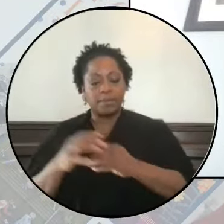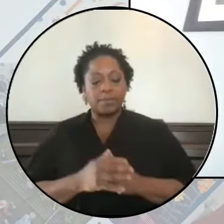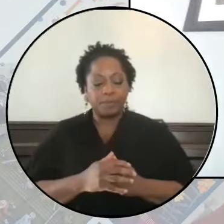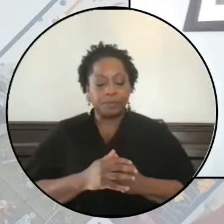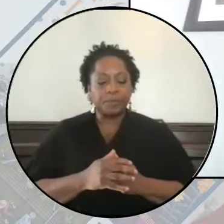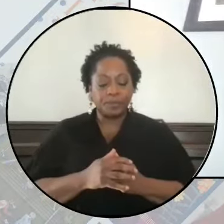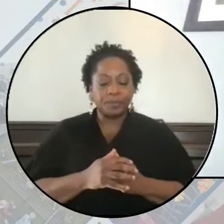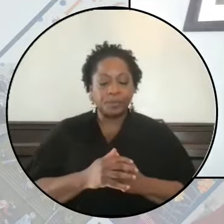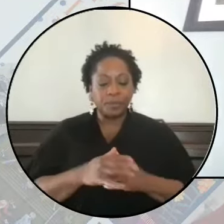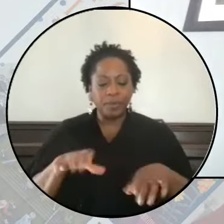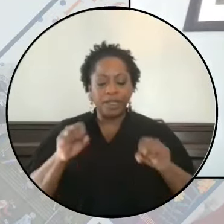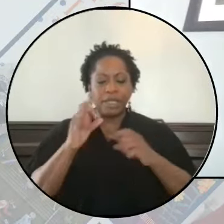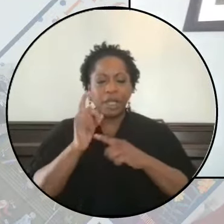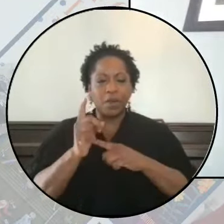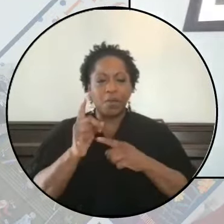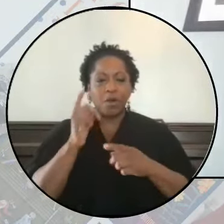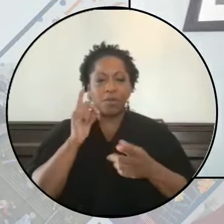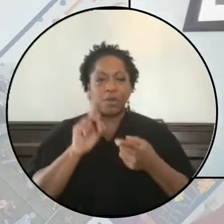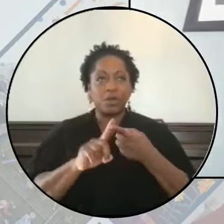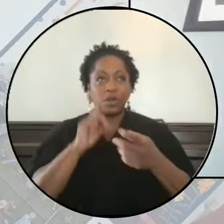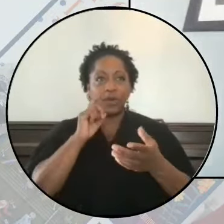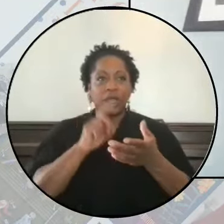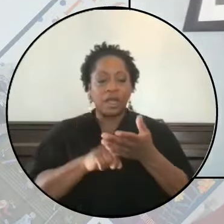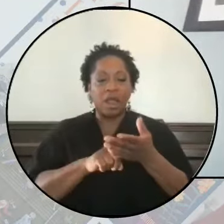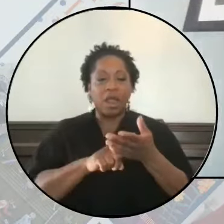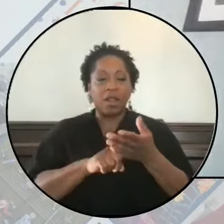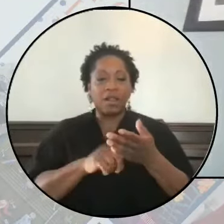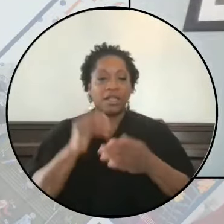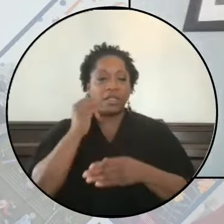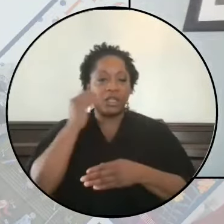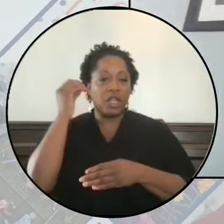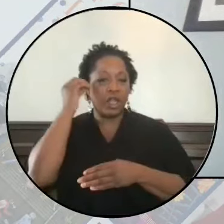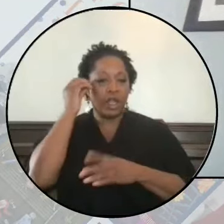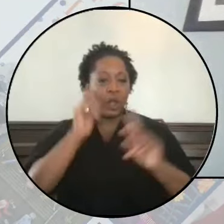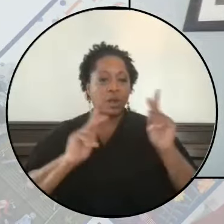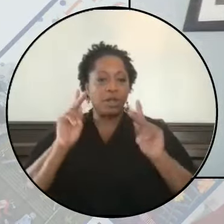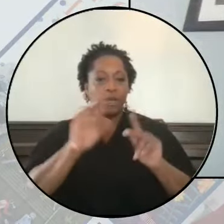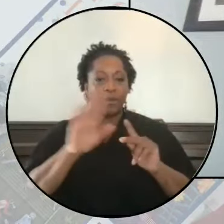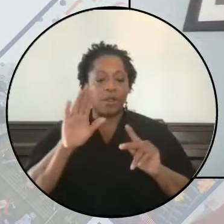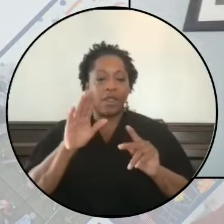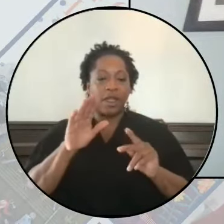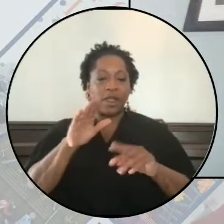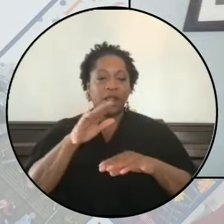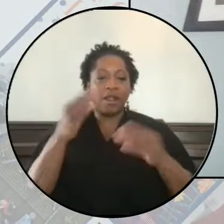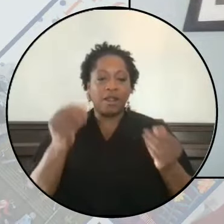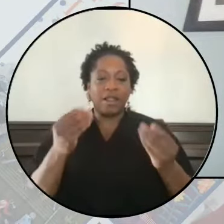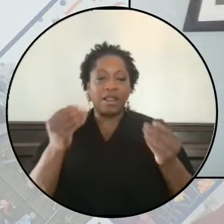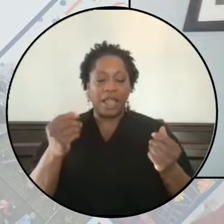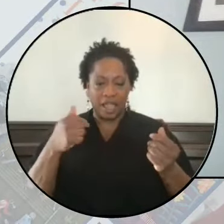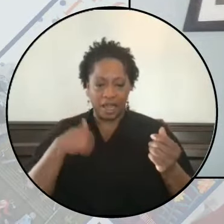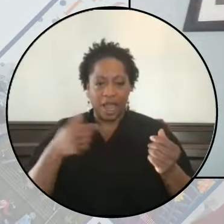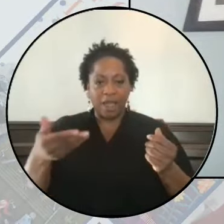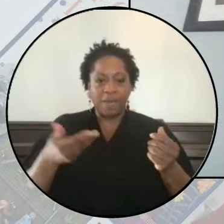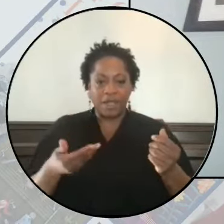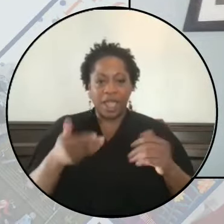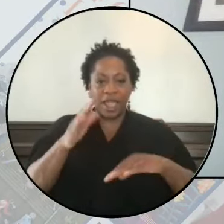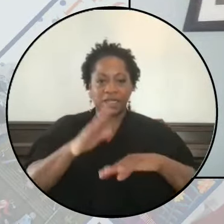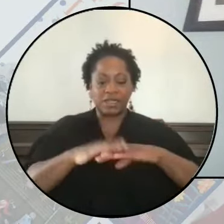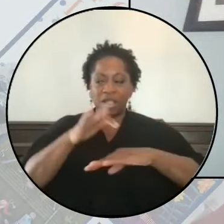I want to just take a moment to acknowledge the Ohlone people's land land that I am currently a guest on.